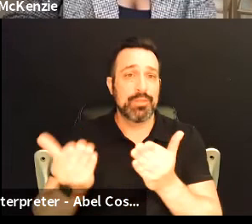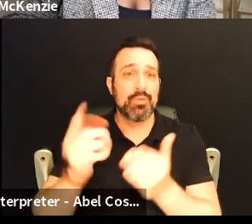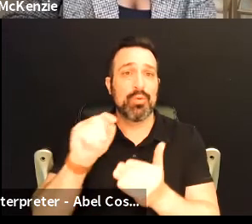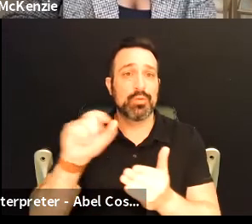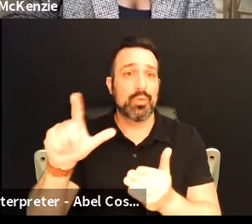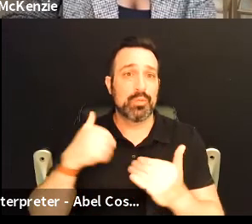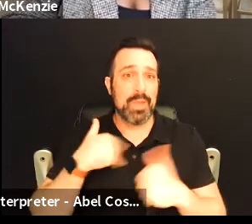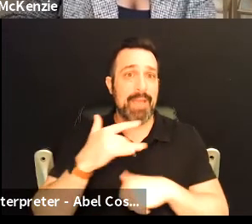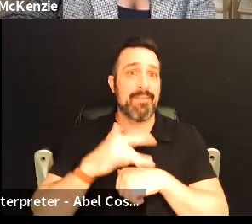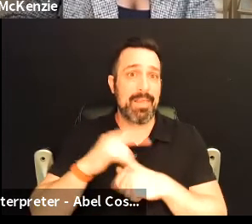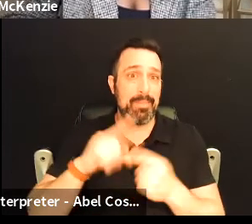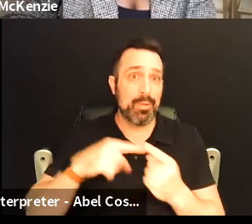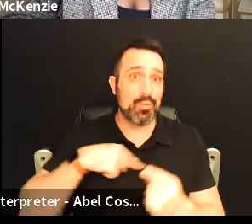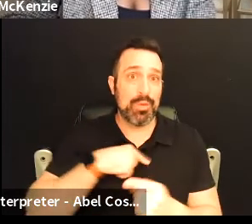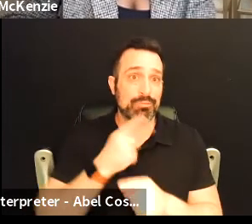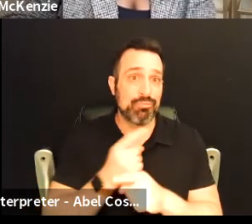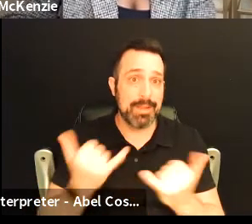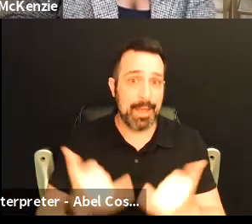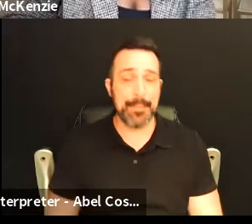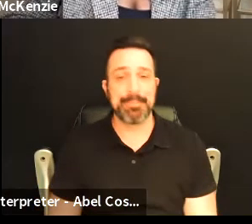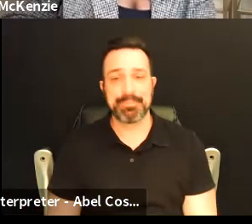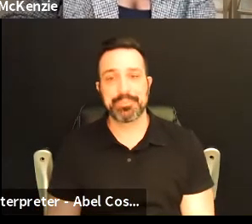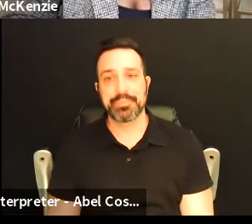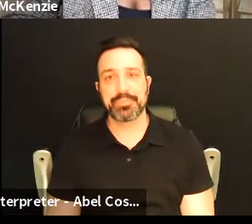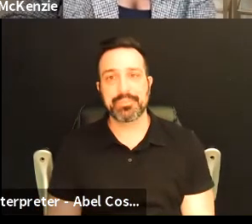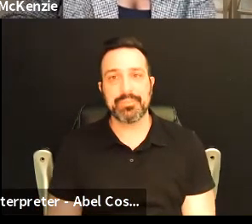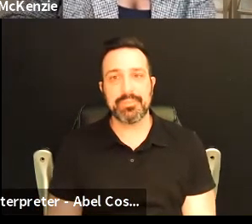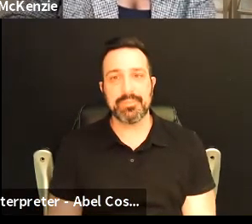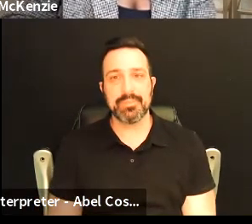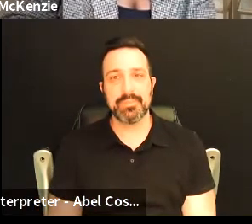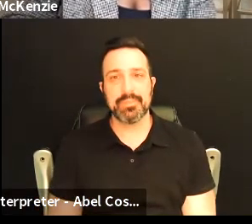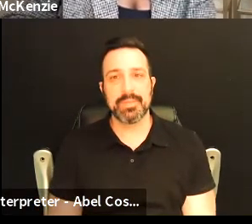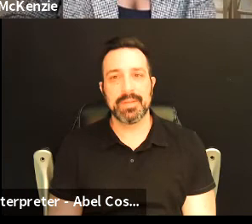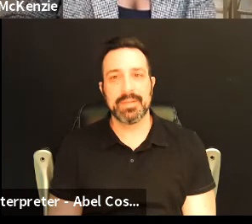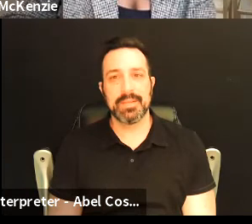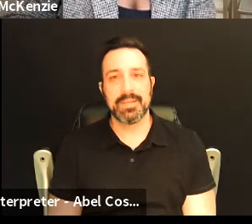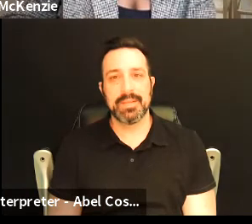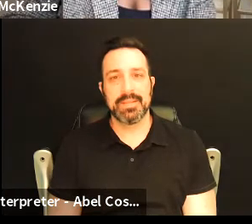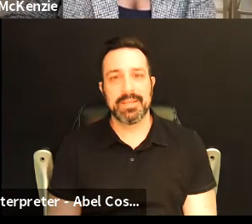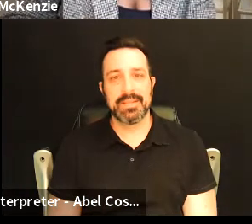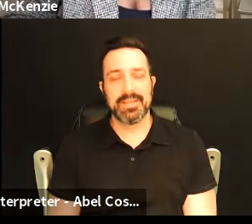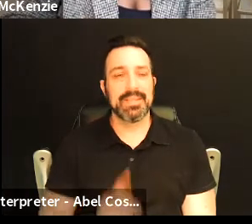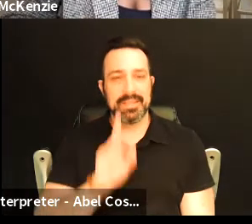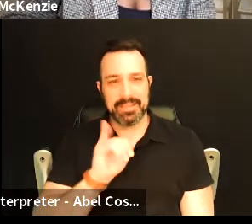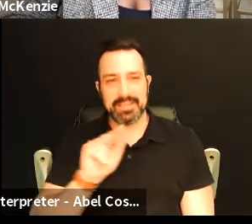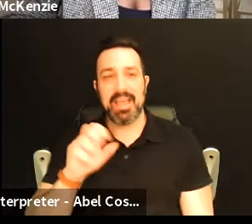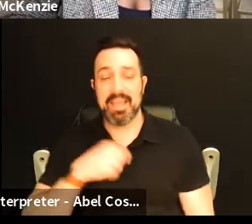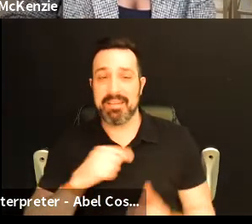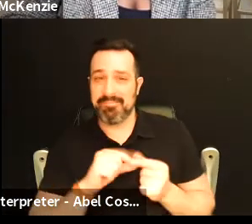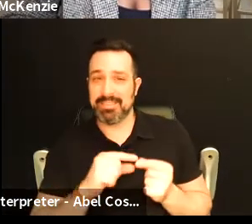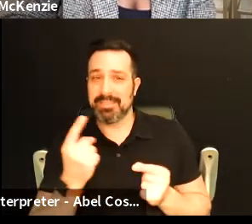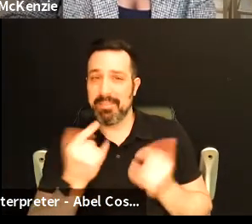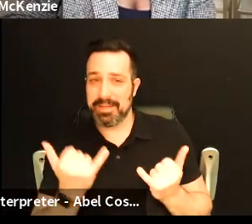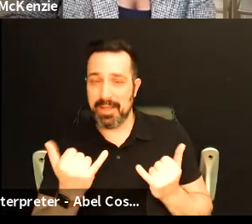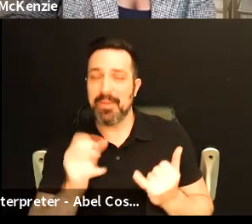we have available to us right now actually do you have something to add um so i did